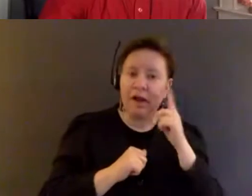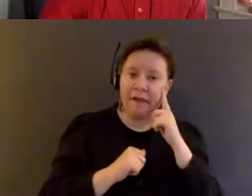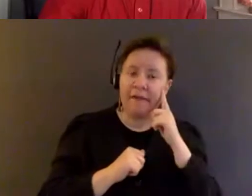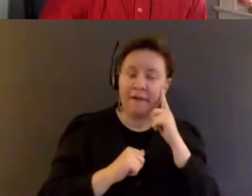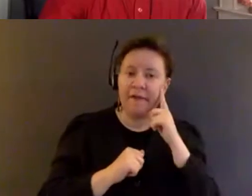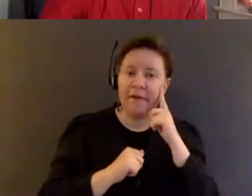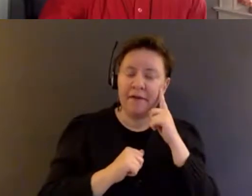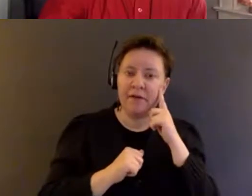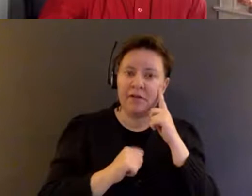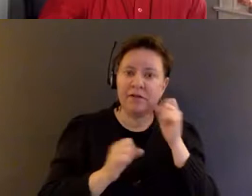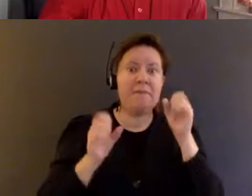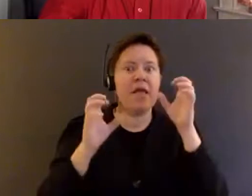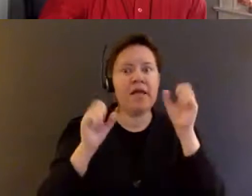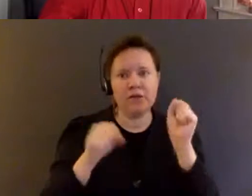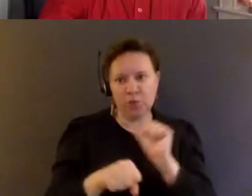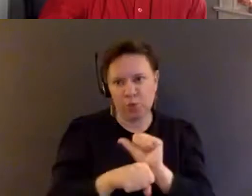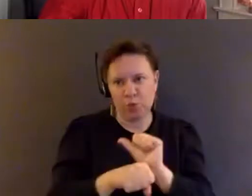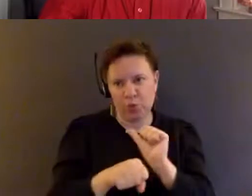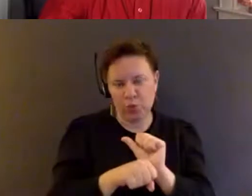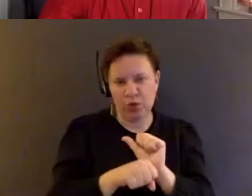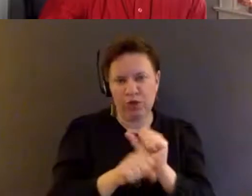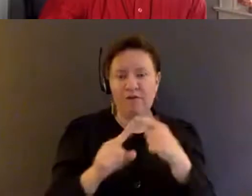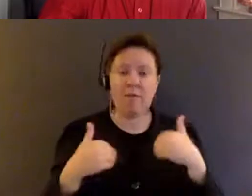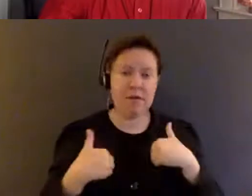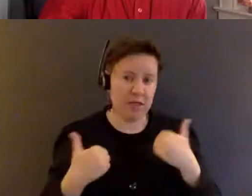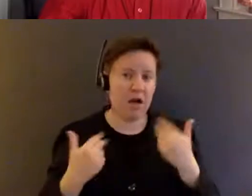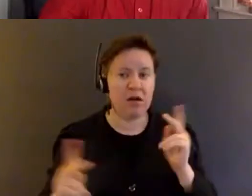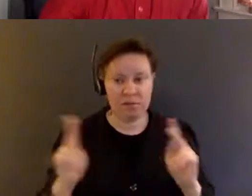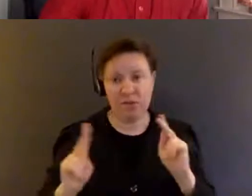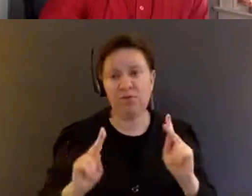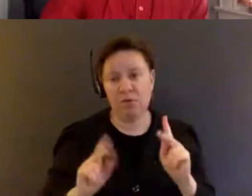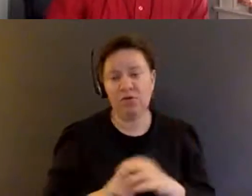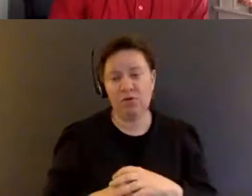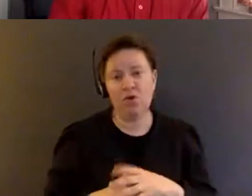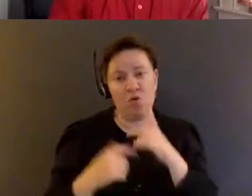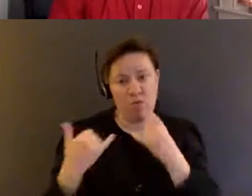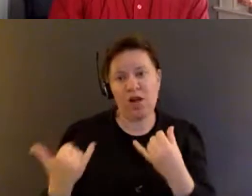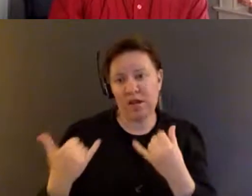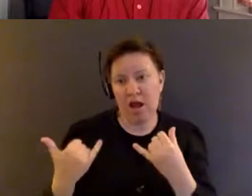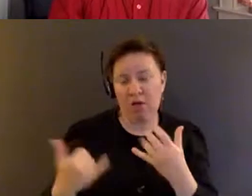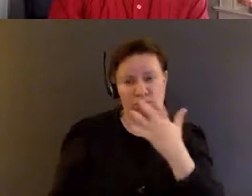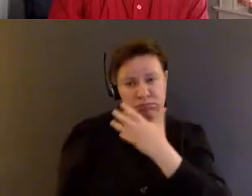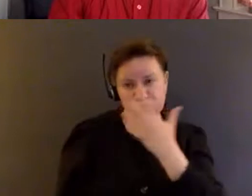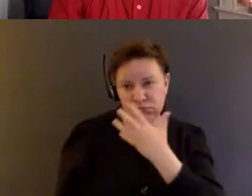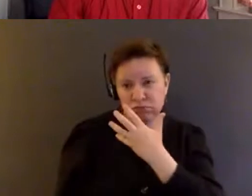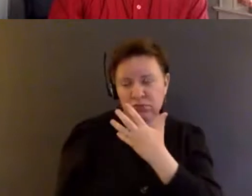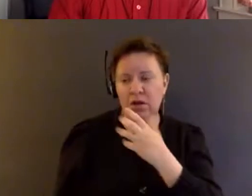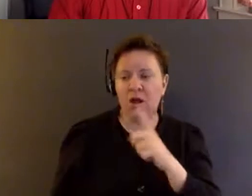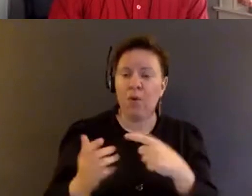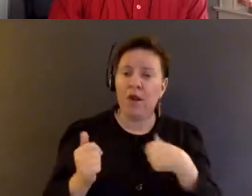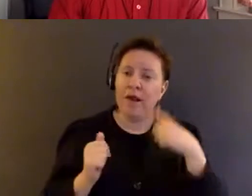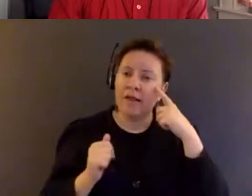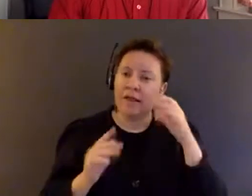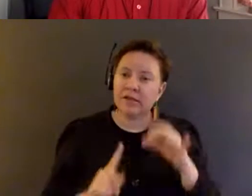amazing work done by young people right now. Um, and what I think is especially